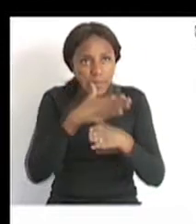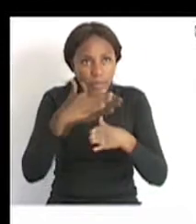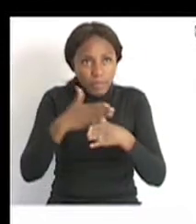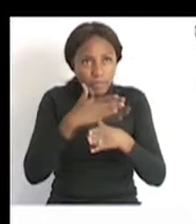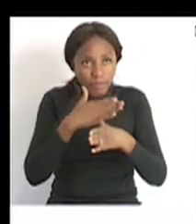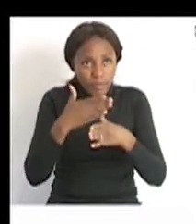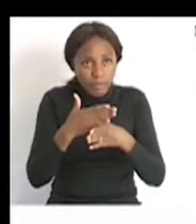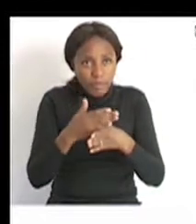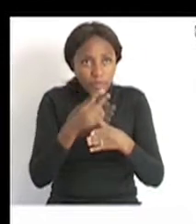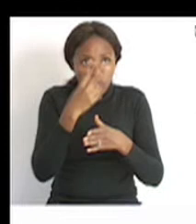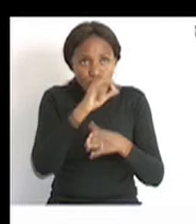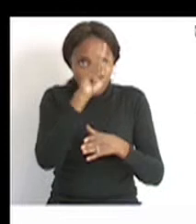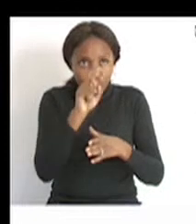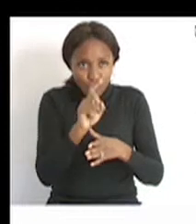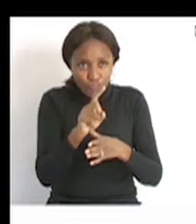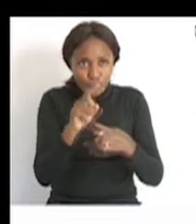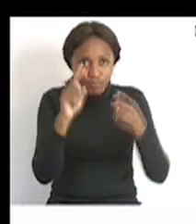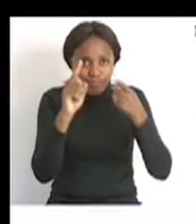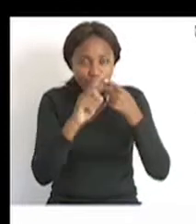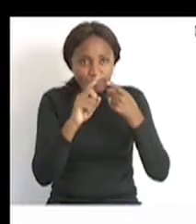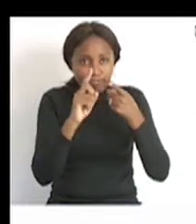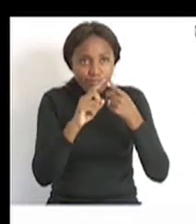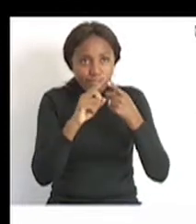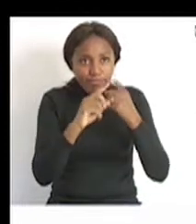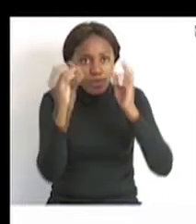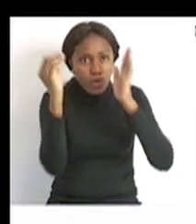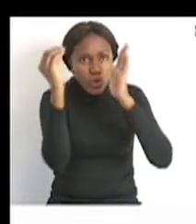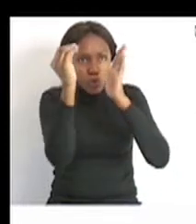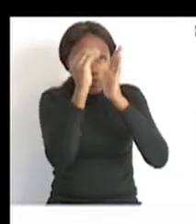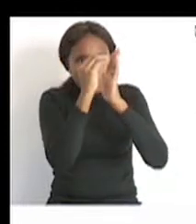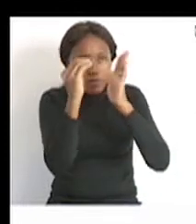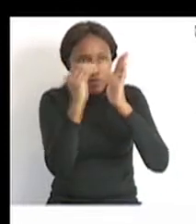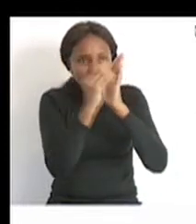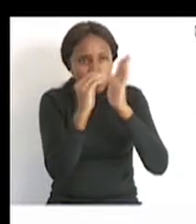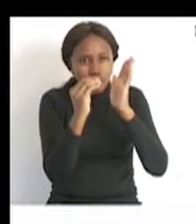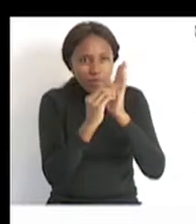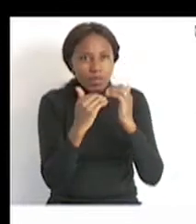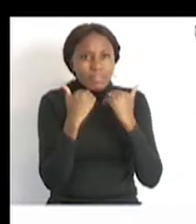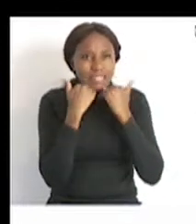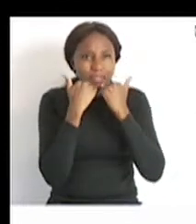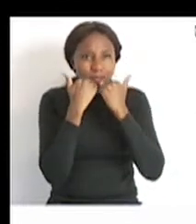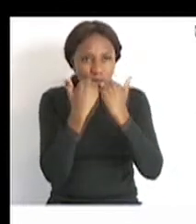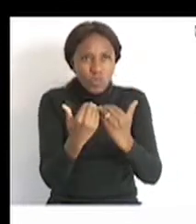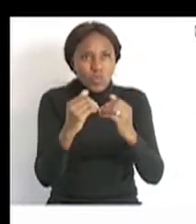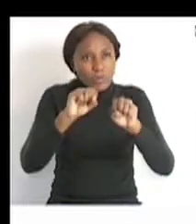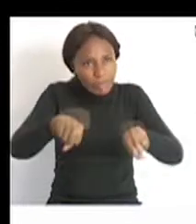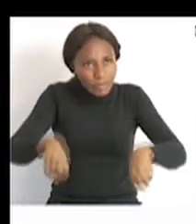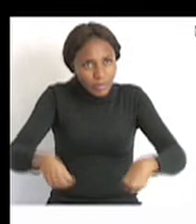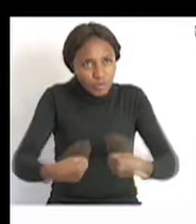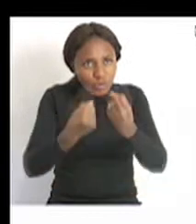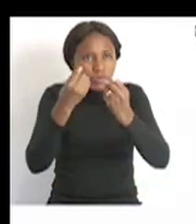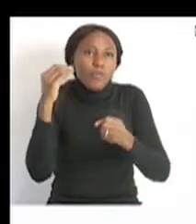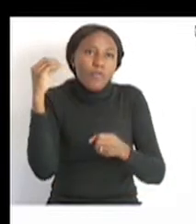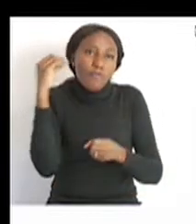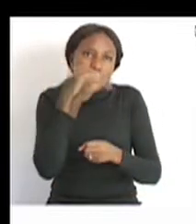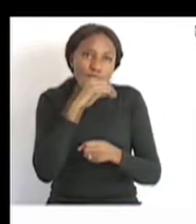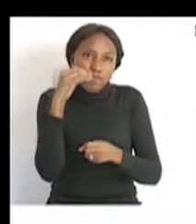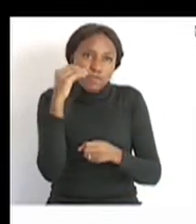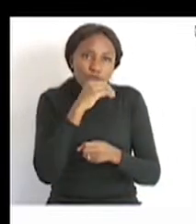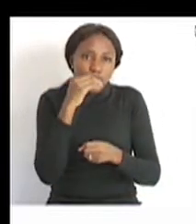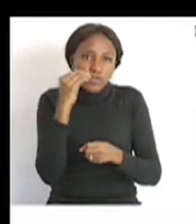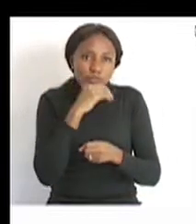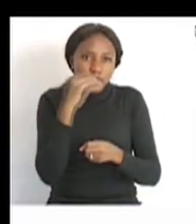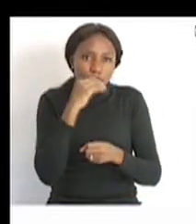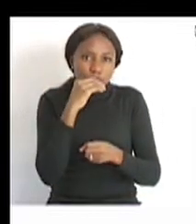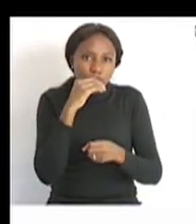are two questions. The first question is list the main sources of